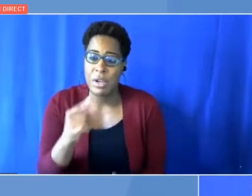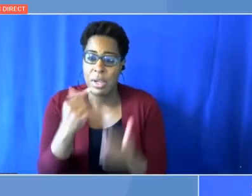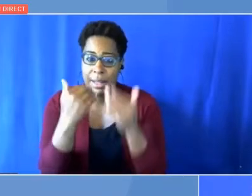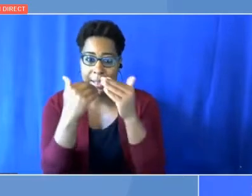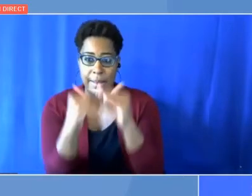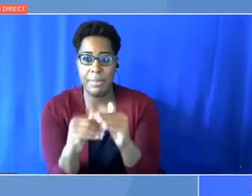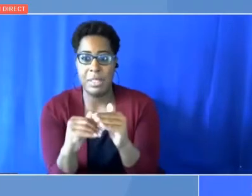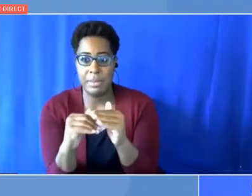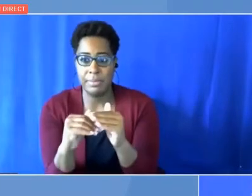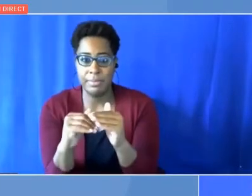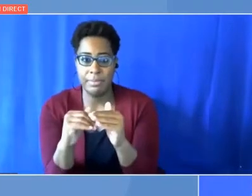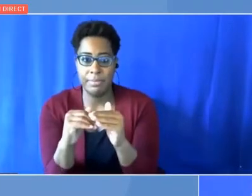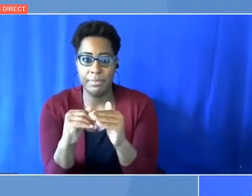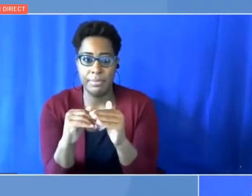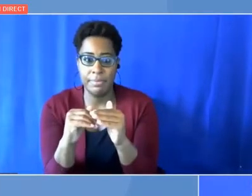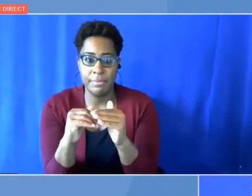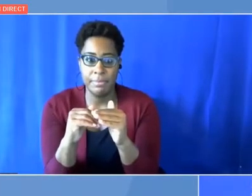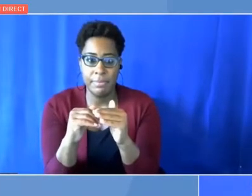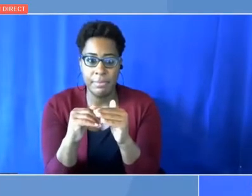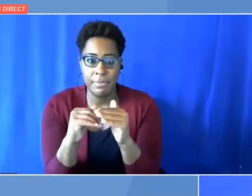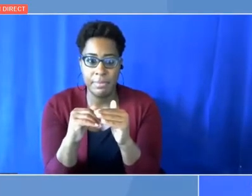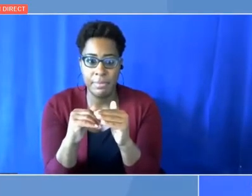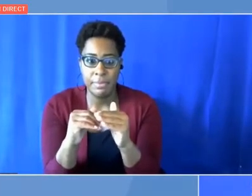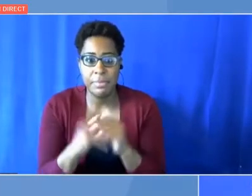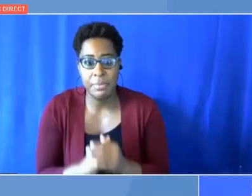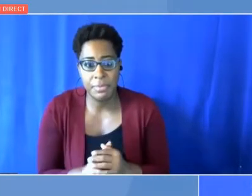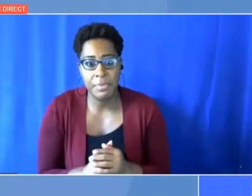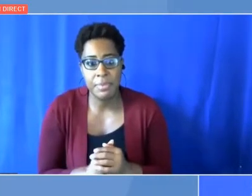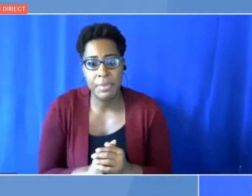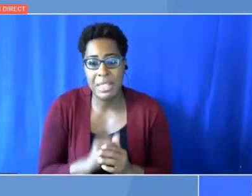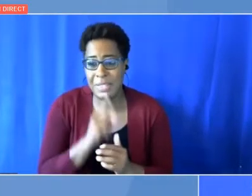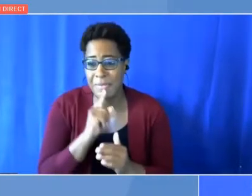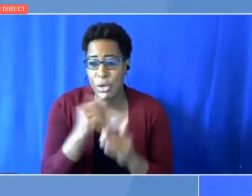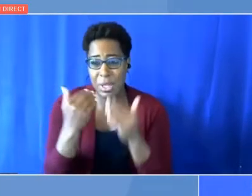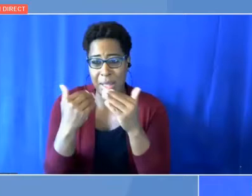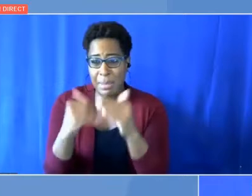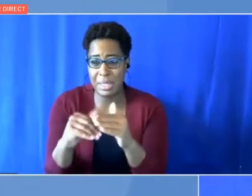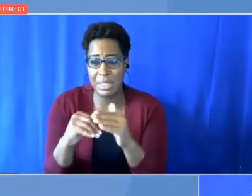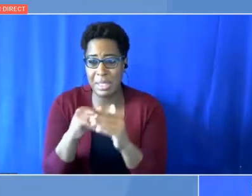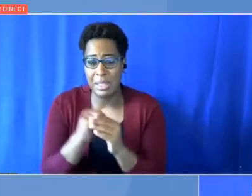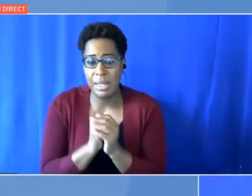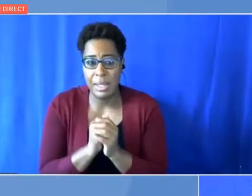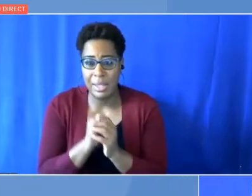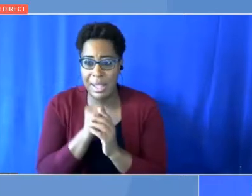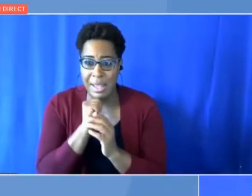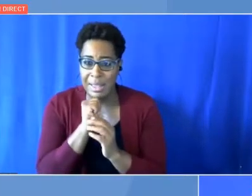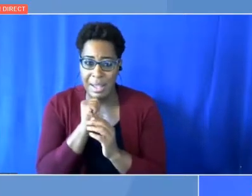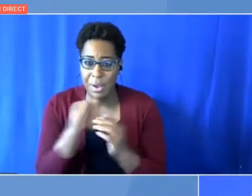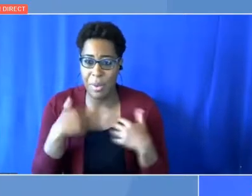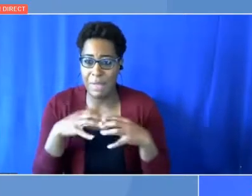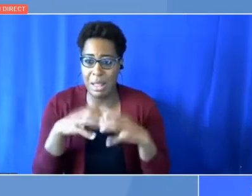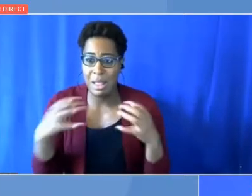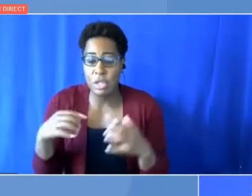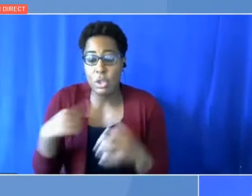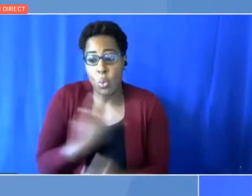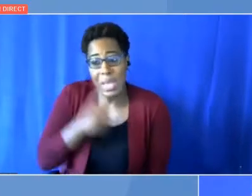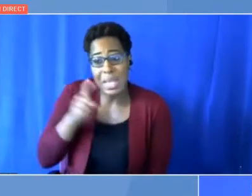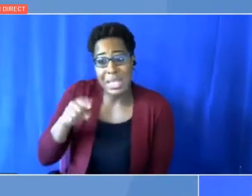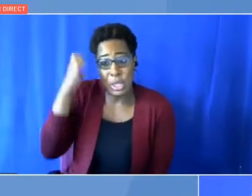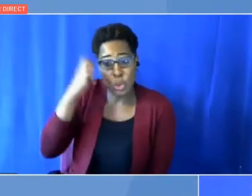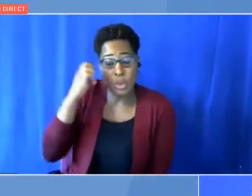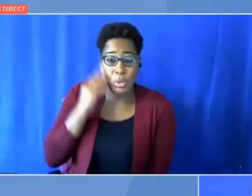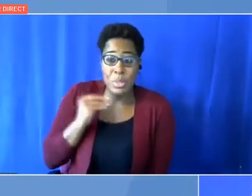change the trends, to be honest with you. It is a legitimate one because we need Europe to go through this. And again, it will not be easy.